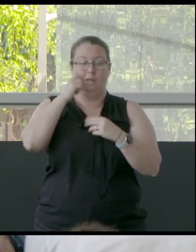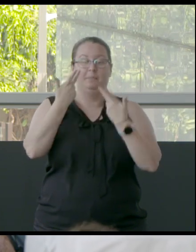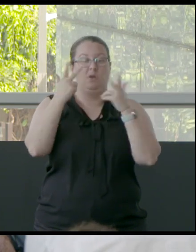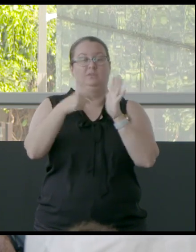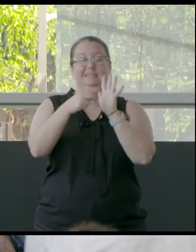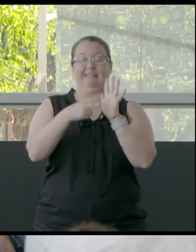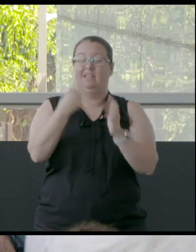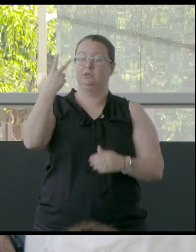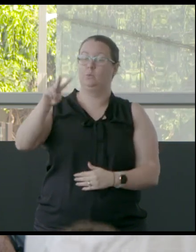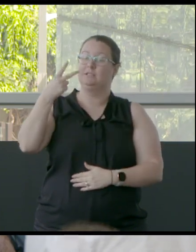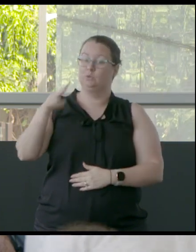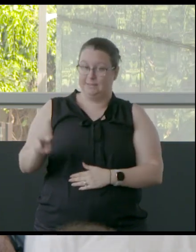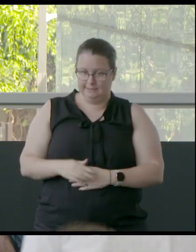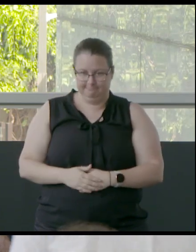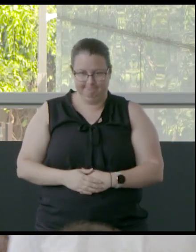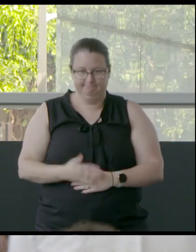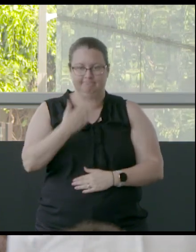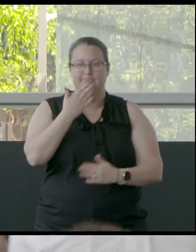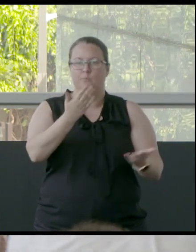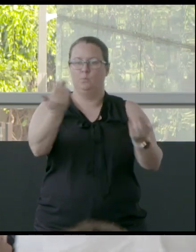Please join me, though, in welcoming our guests.